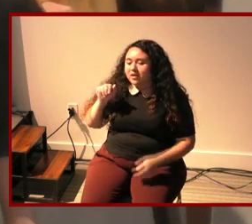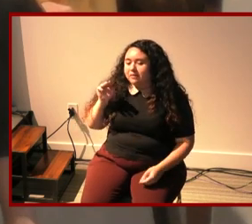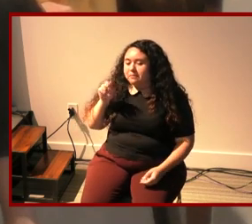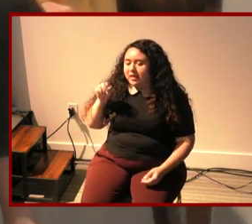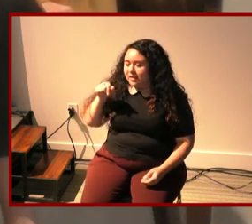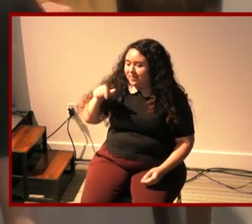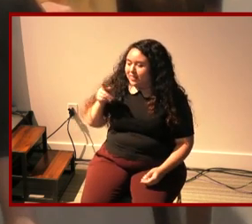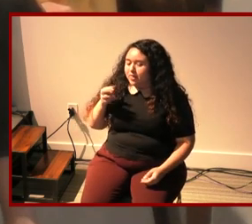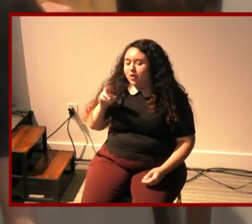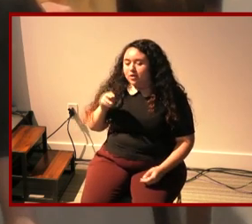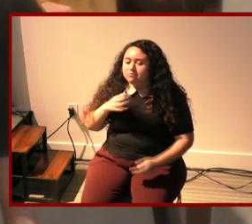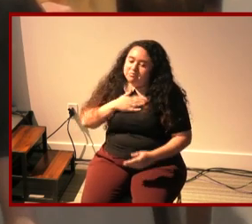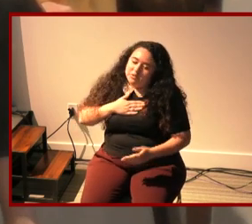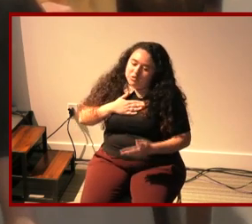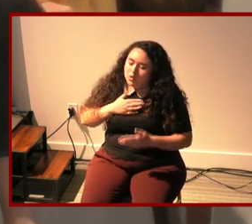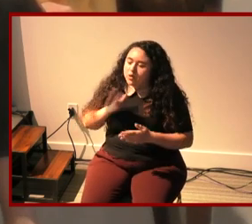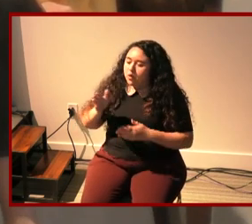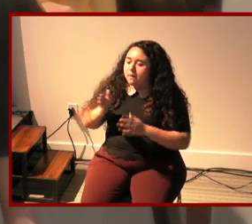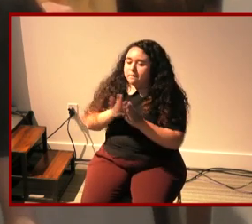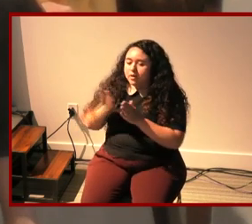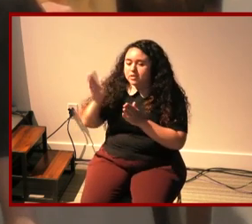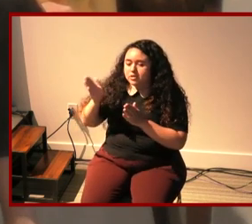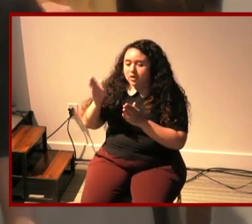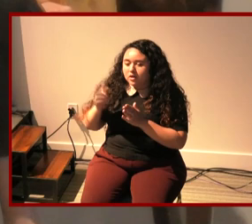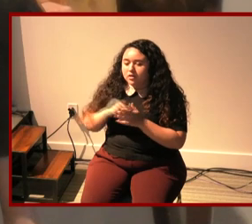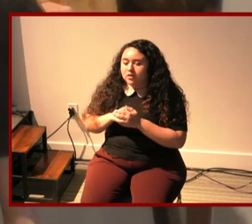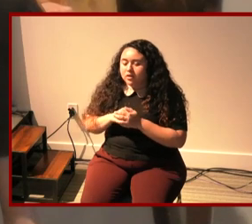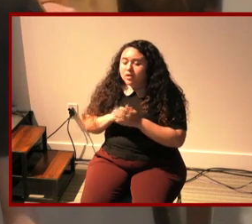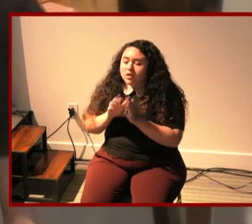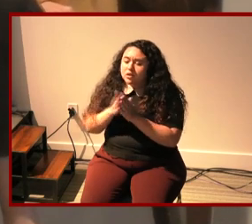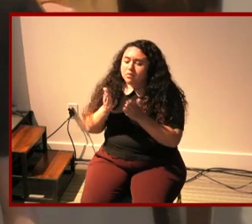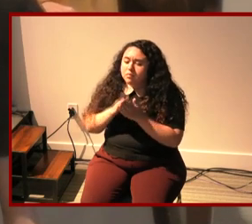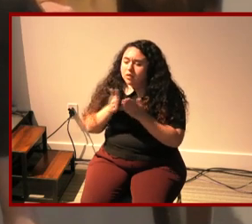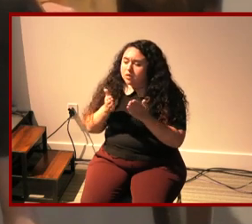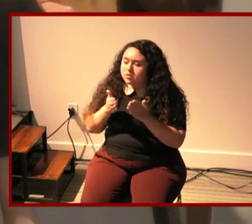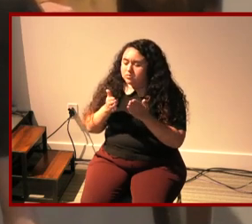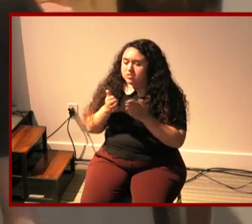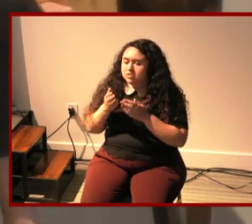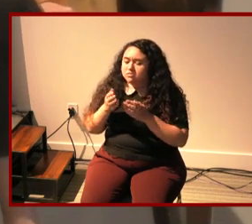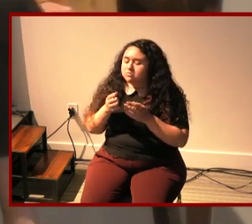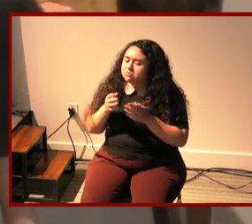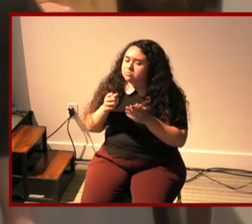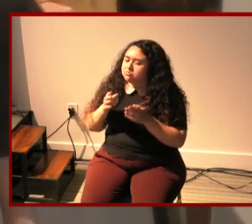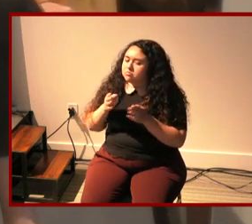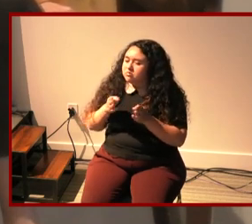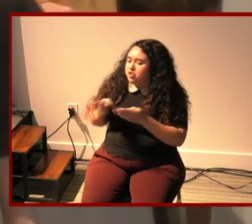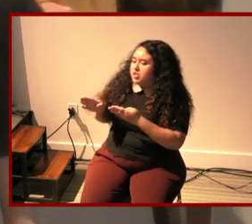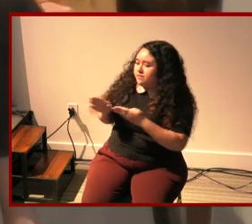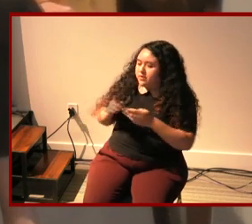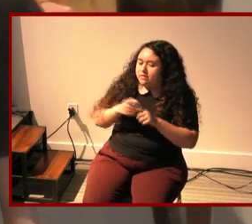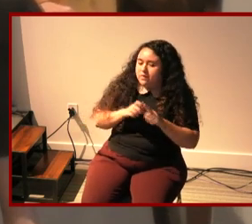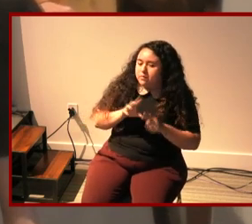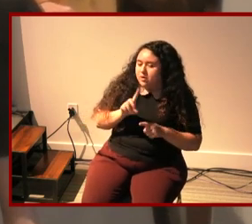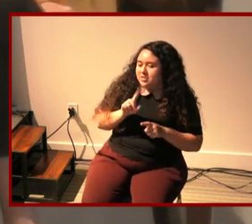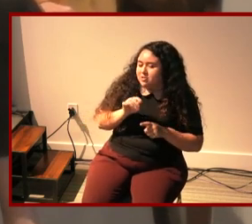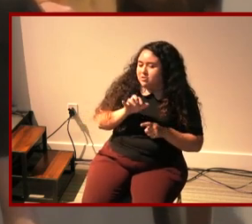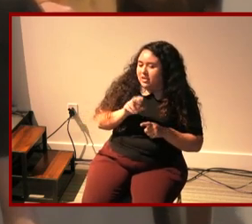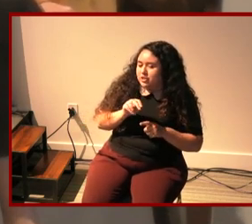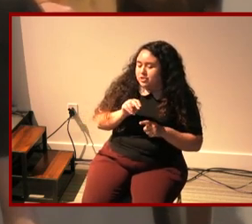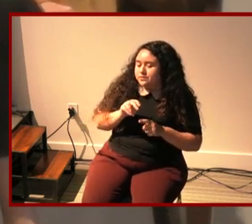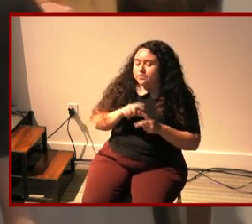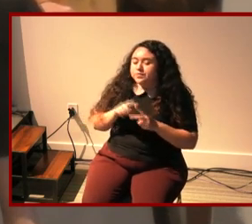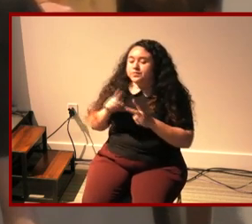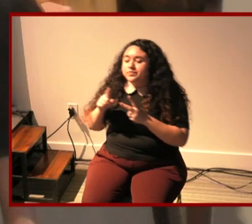are how has your book shifted in scope from your dissertation and speaking to the last part of your talk how can the